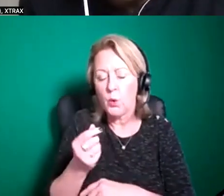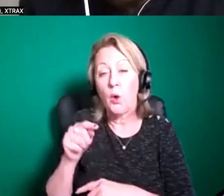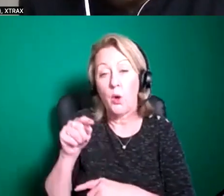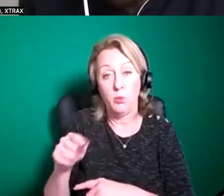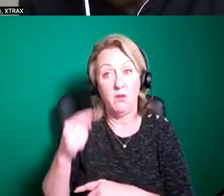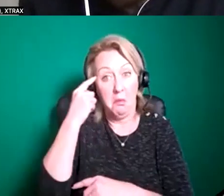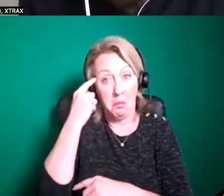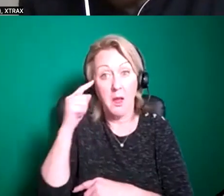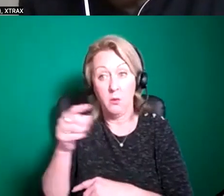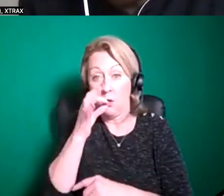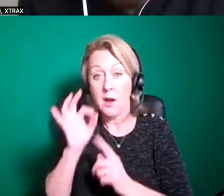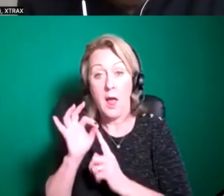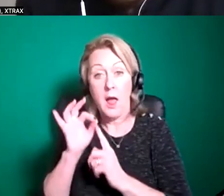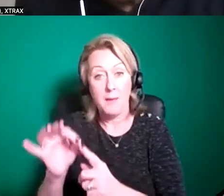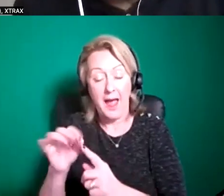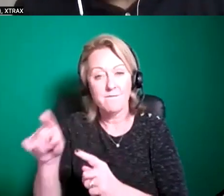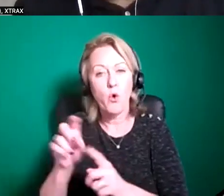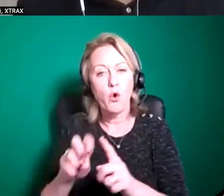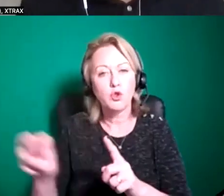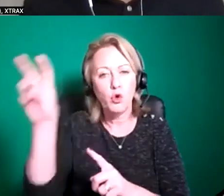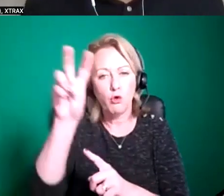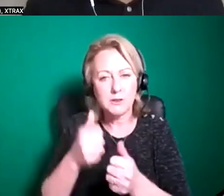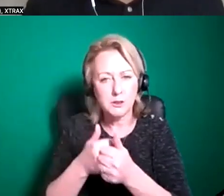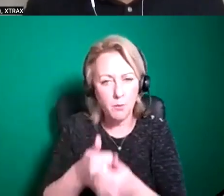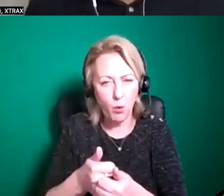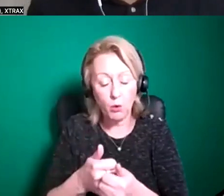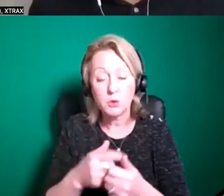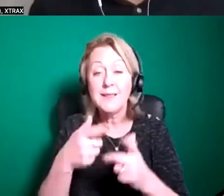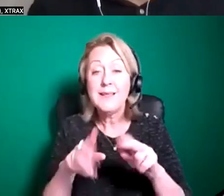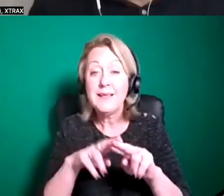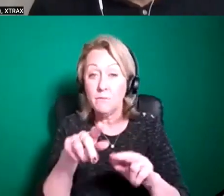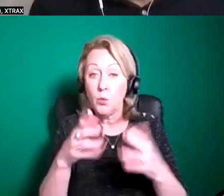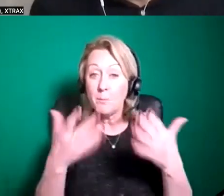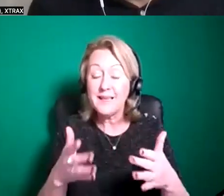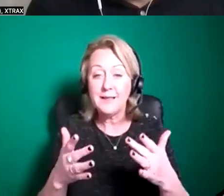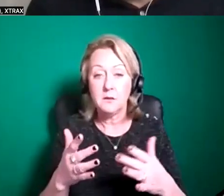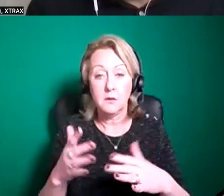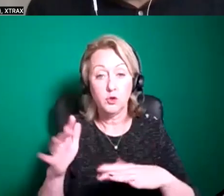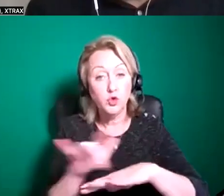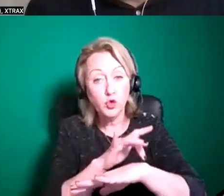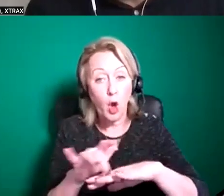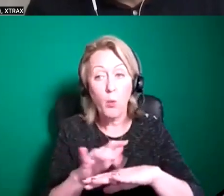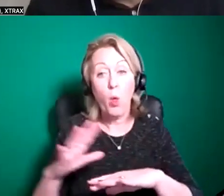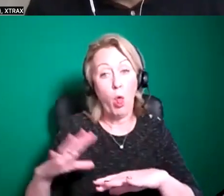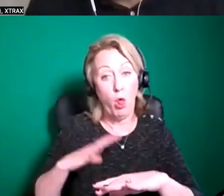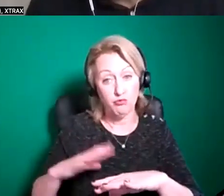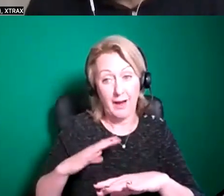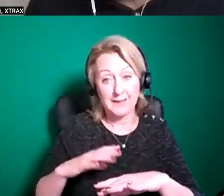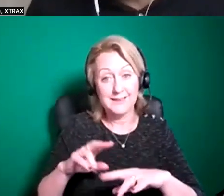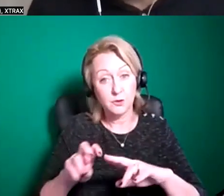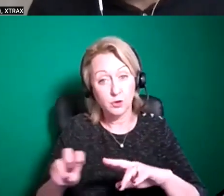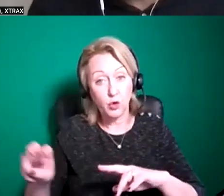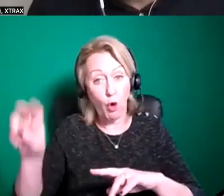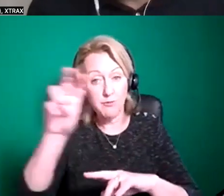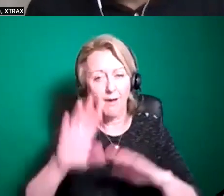uh to apply for kind of touring support and if it's uh showed that's already been kind of touring for you know a full